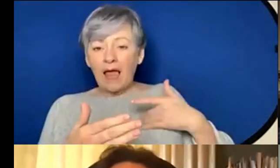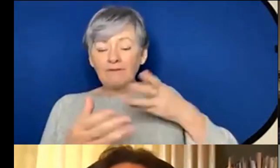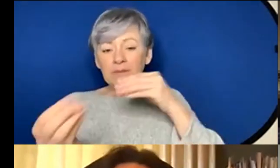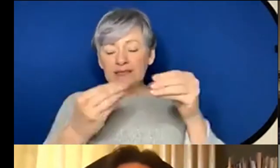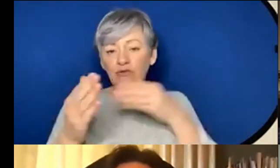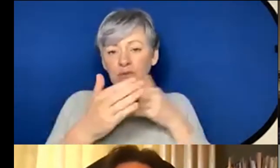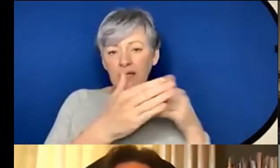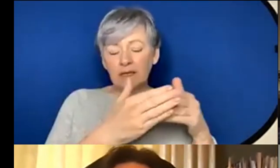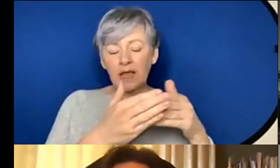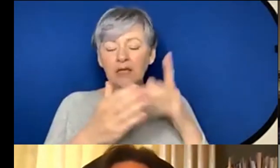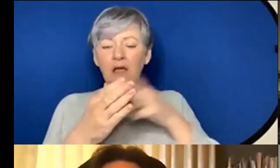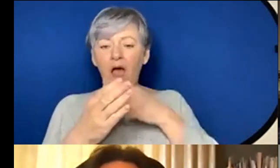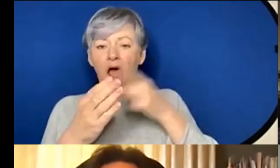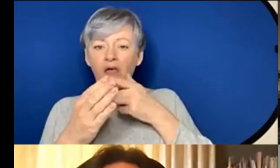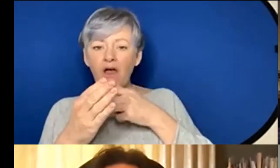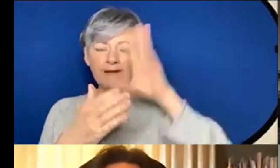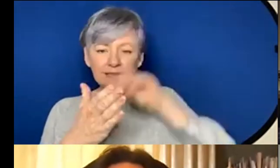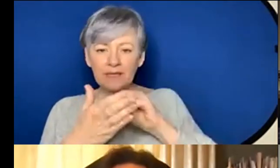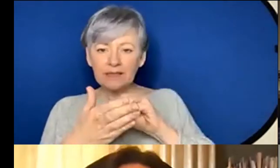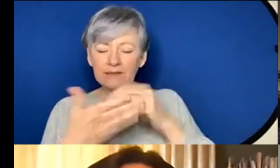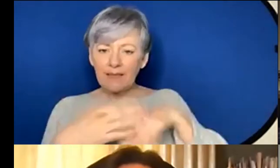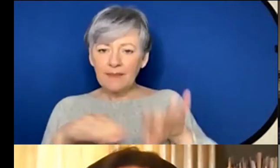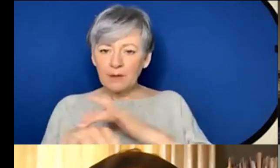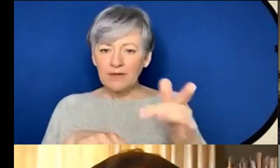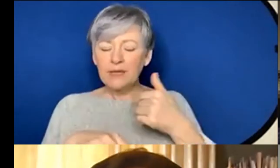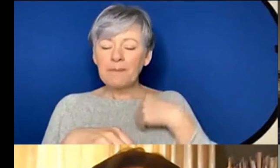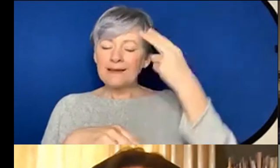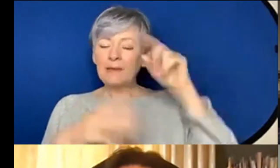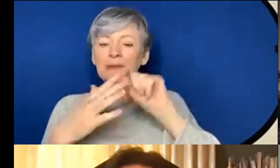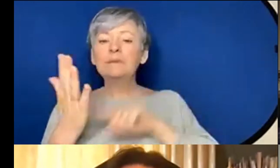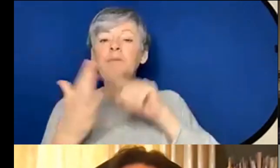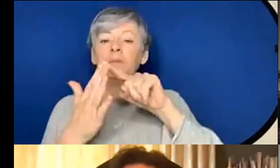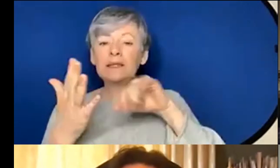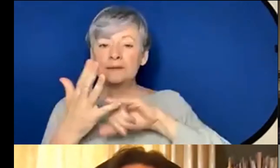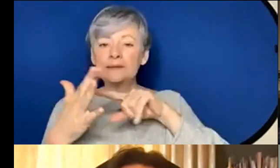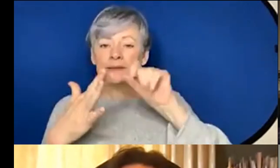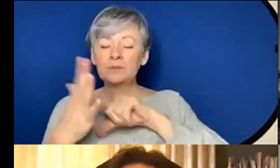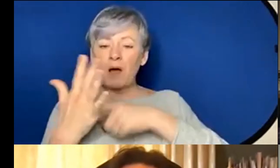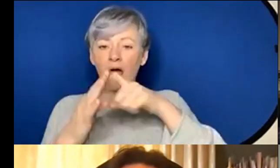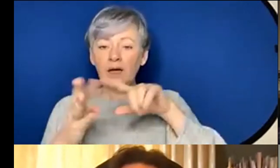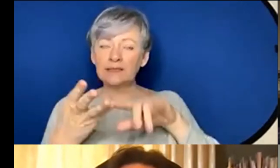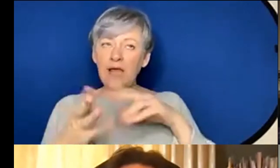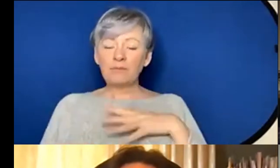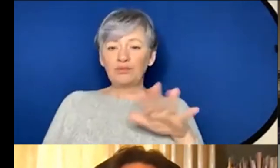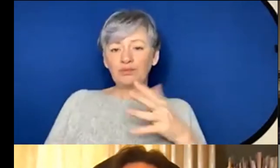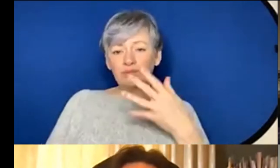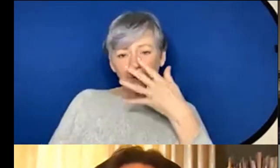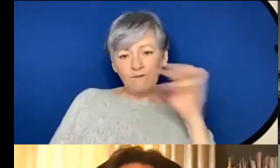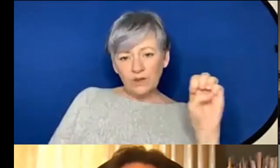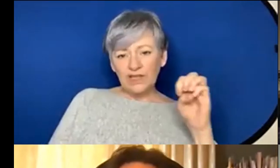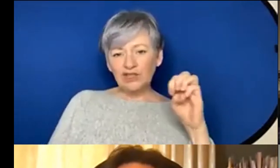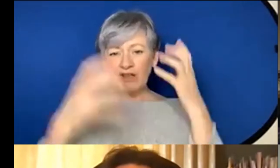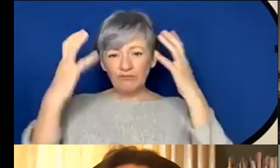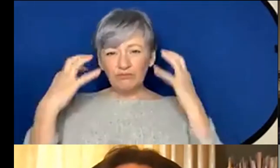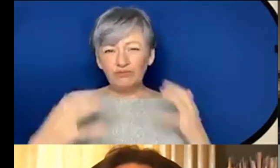experiences in the profession my name is Pete Sparks I'm a man in my 40s with longish scruffy